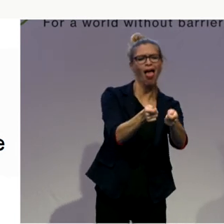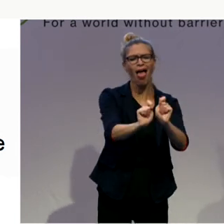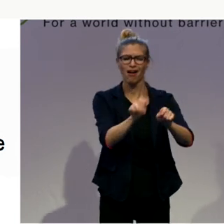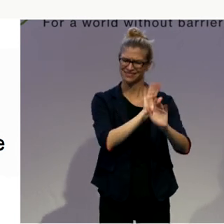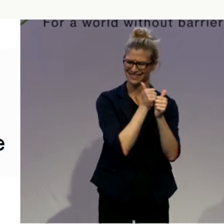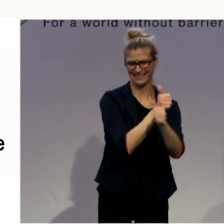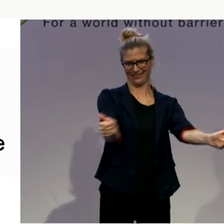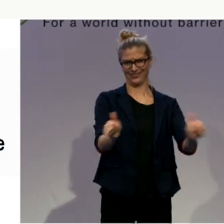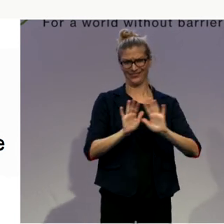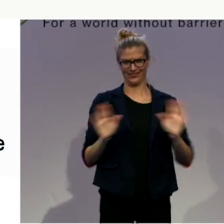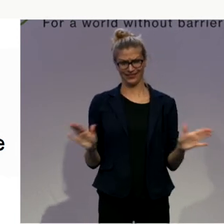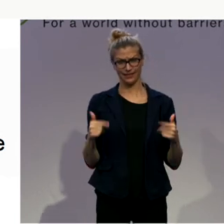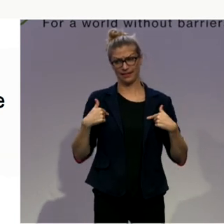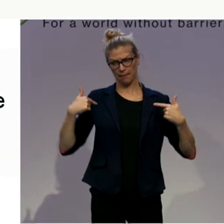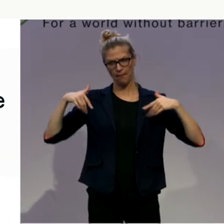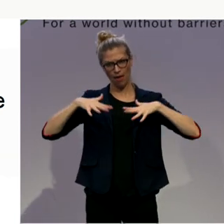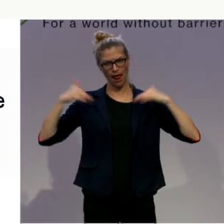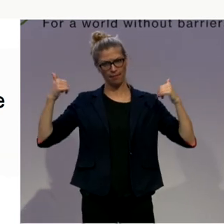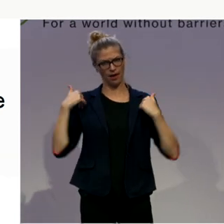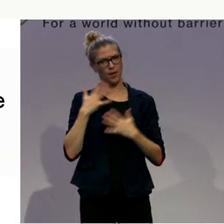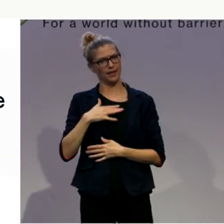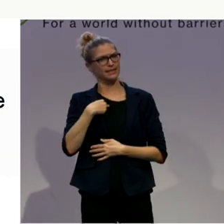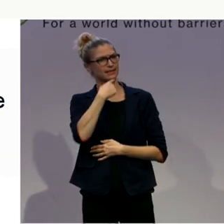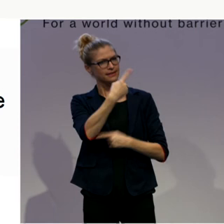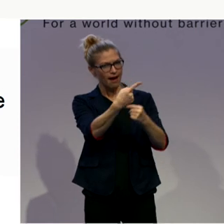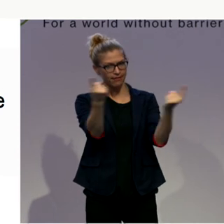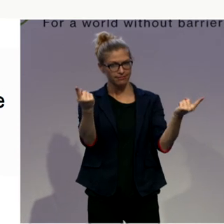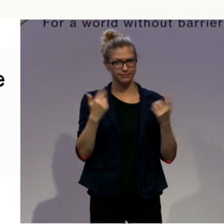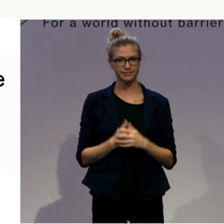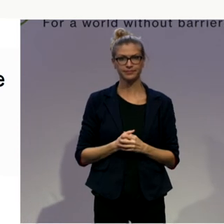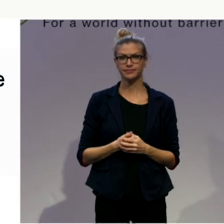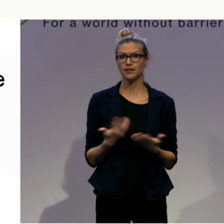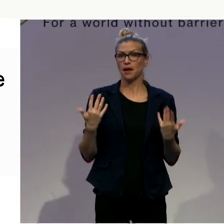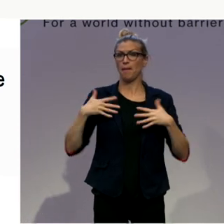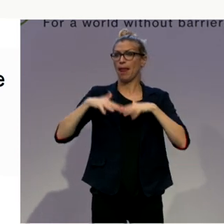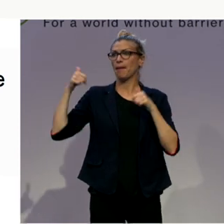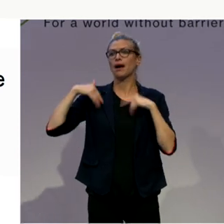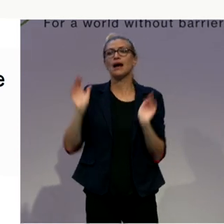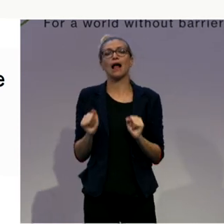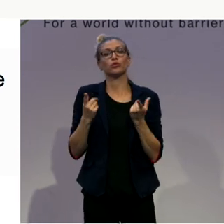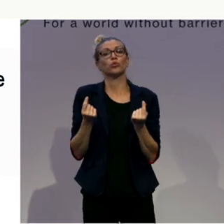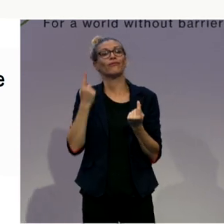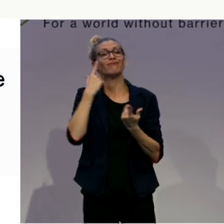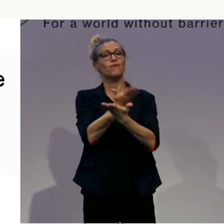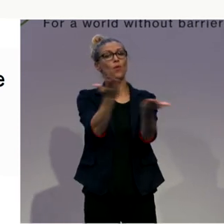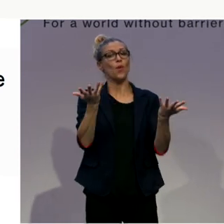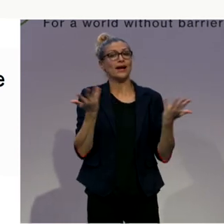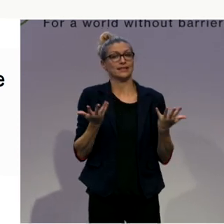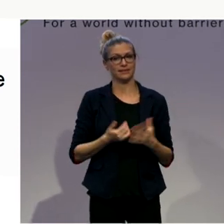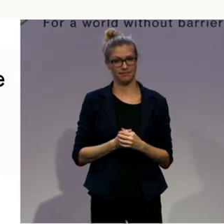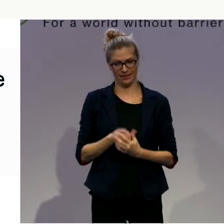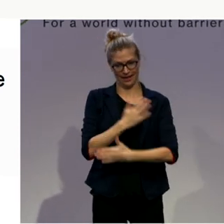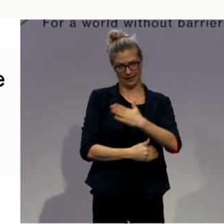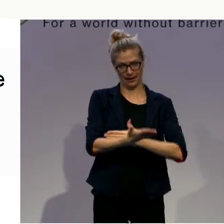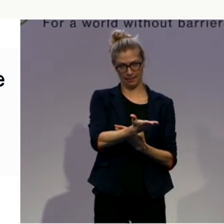like to raise the question. What can parliaments do to enable persons with disabilities to